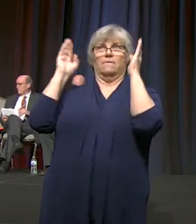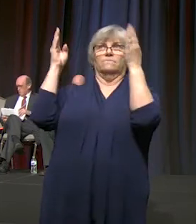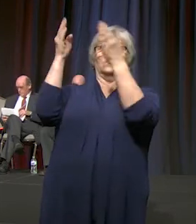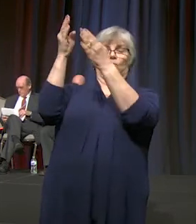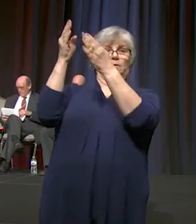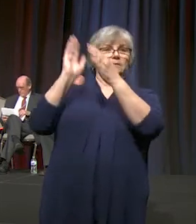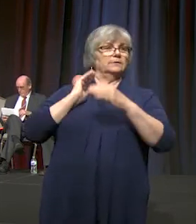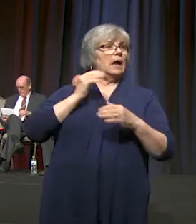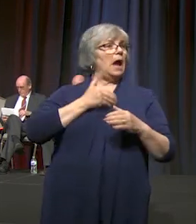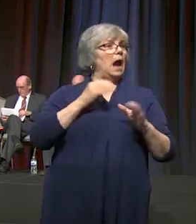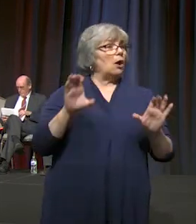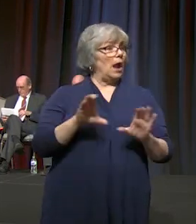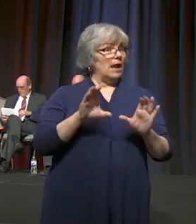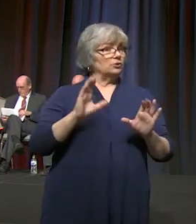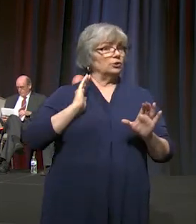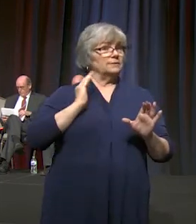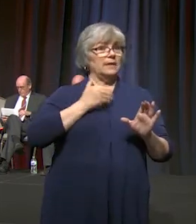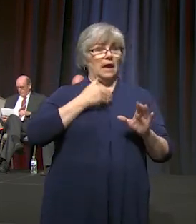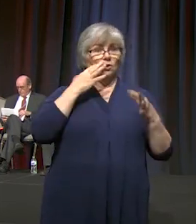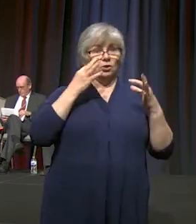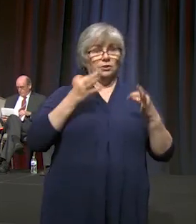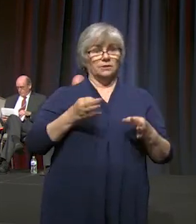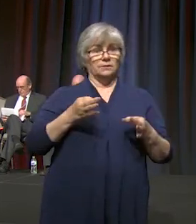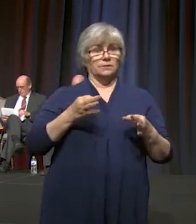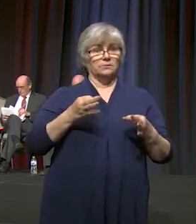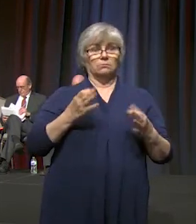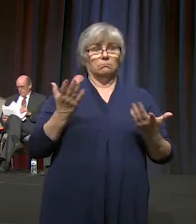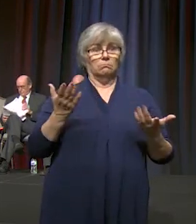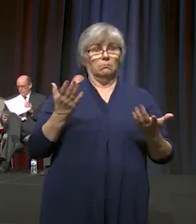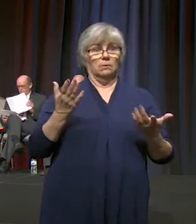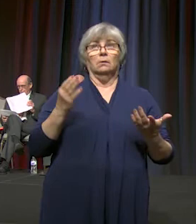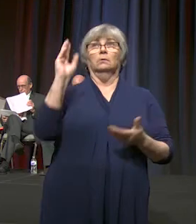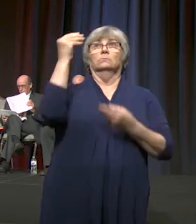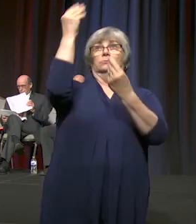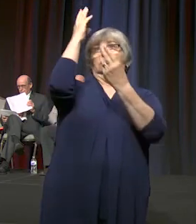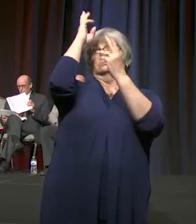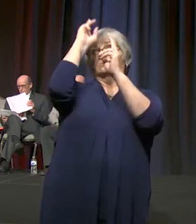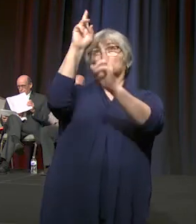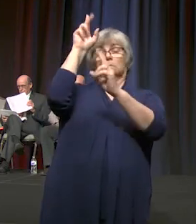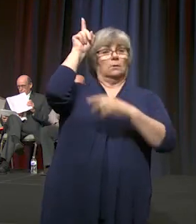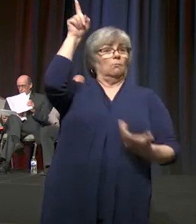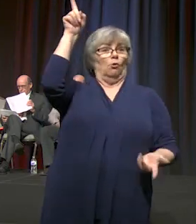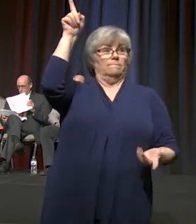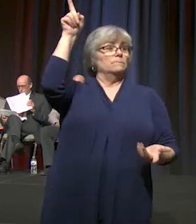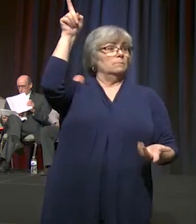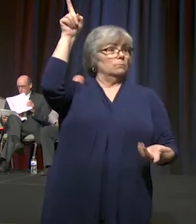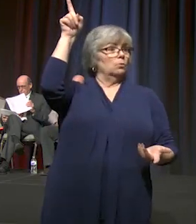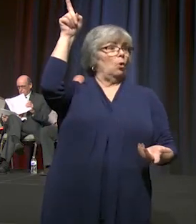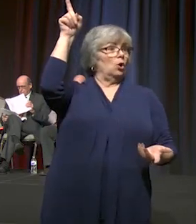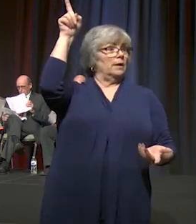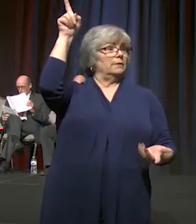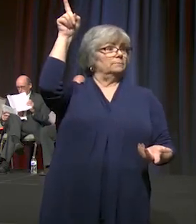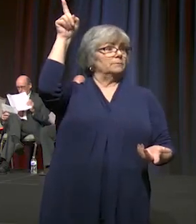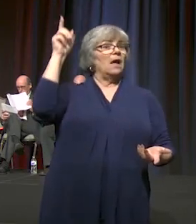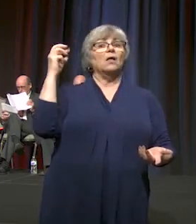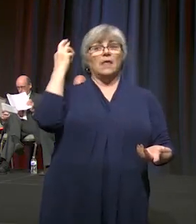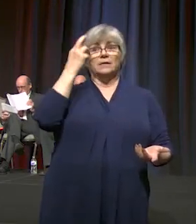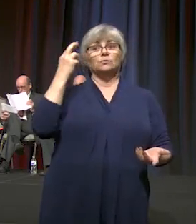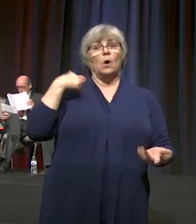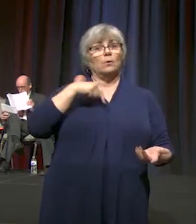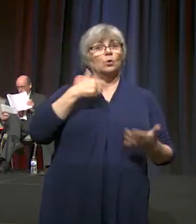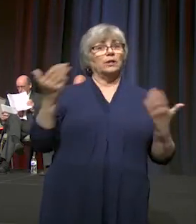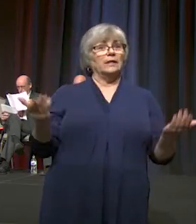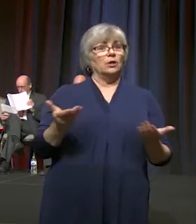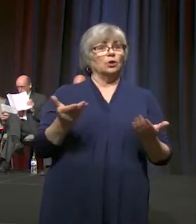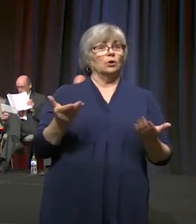and our decisions are to bring him glory. That is why we are here. We are seeking to fulfill